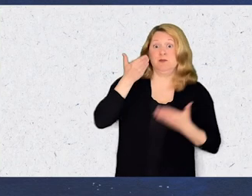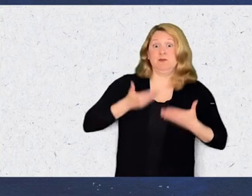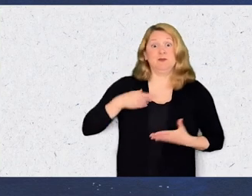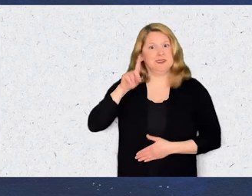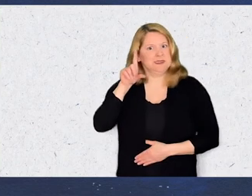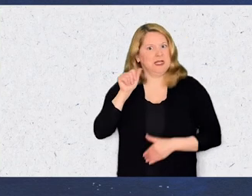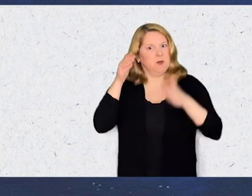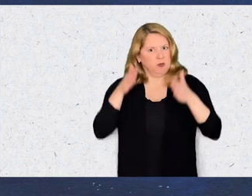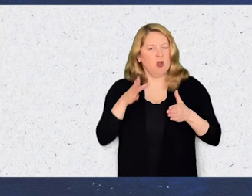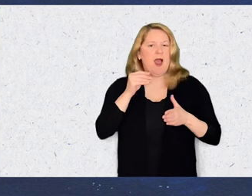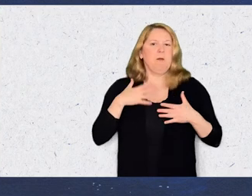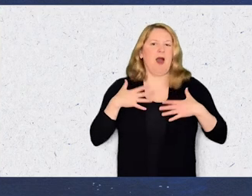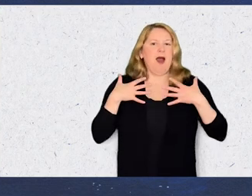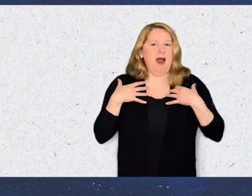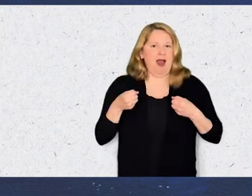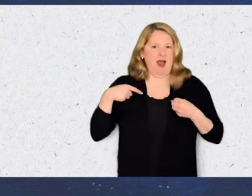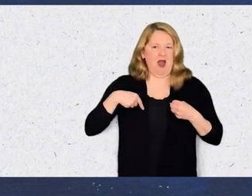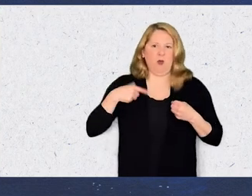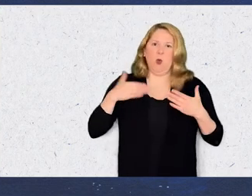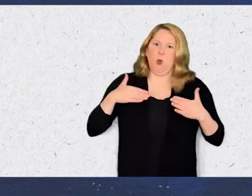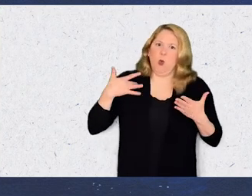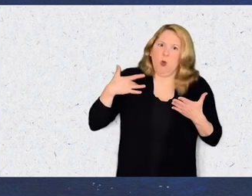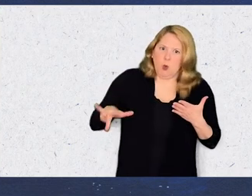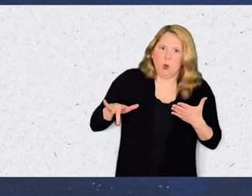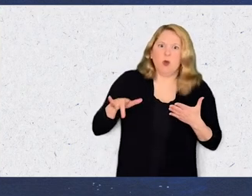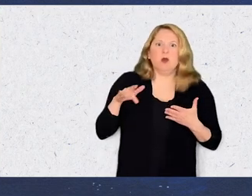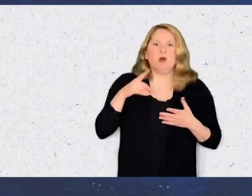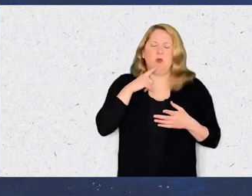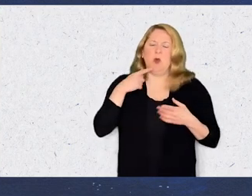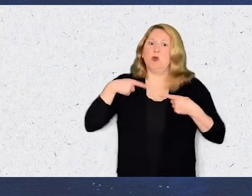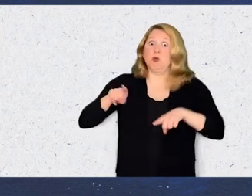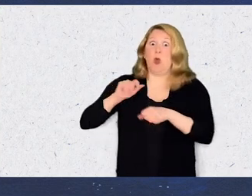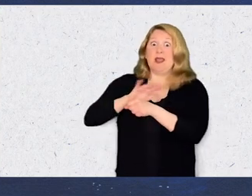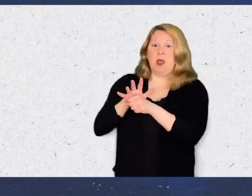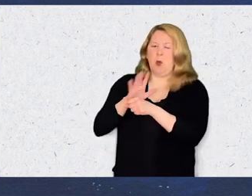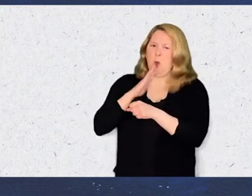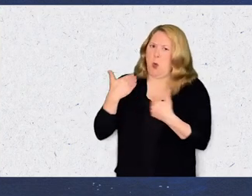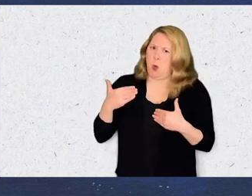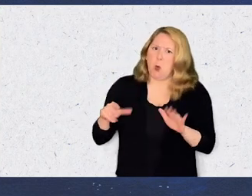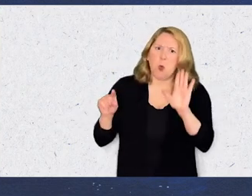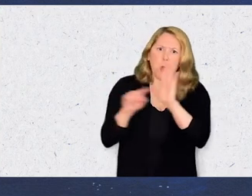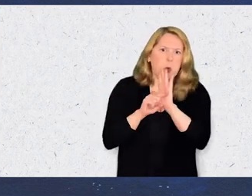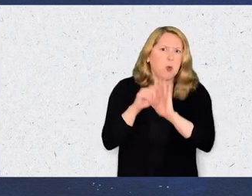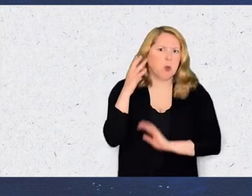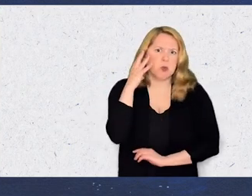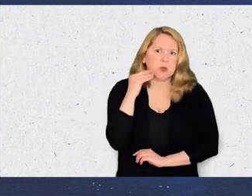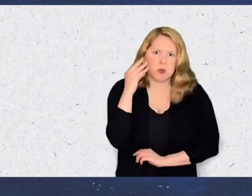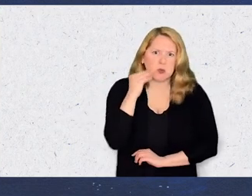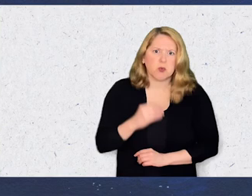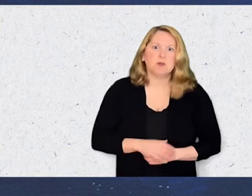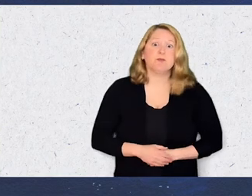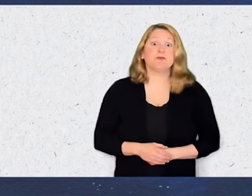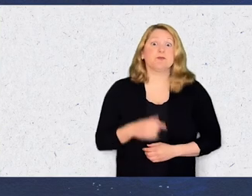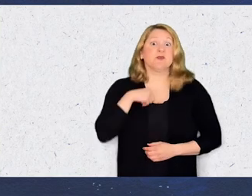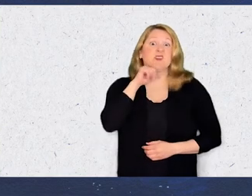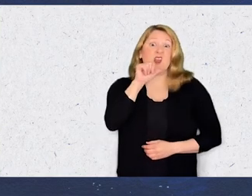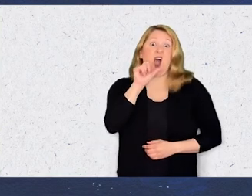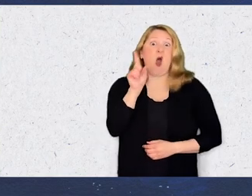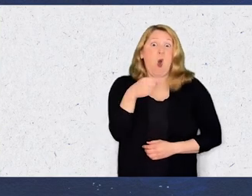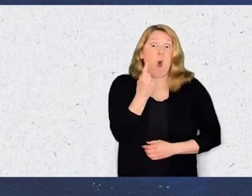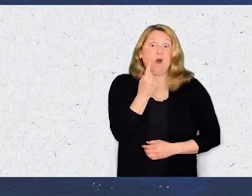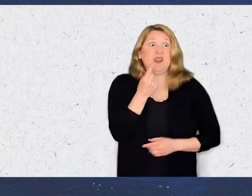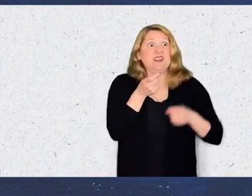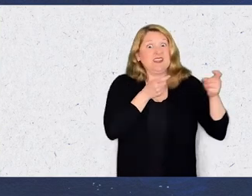experience as a disabled and immunocompromised person in the pandemic has been, overall, extremely negative. I